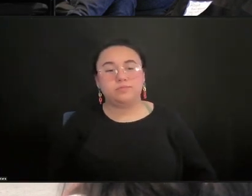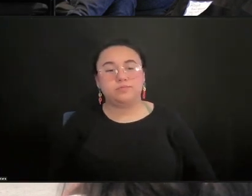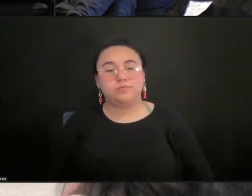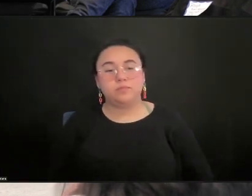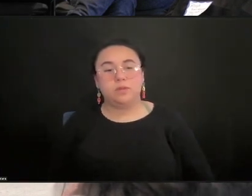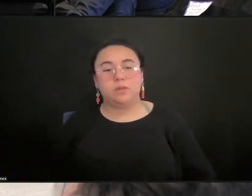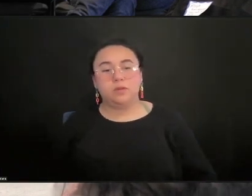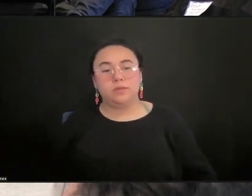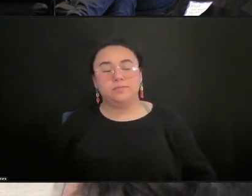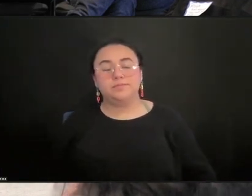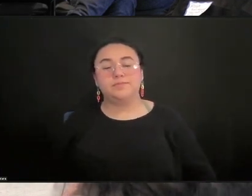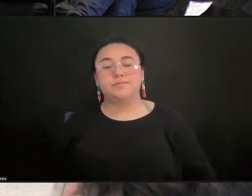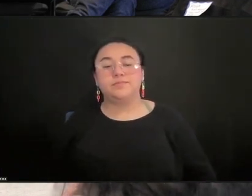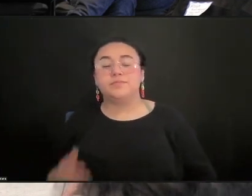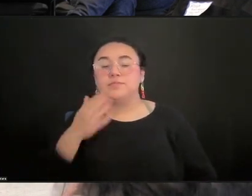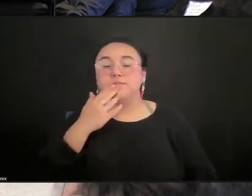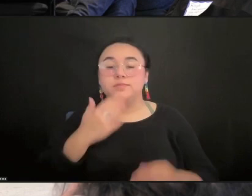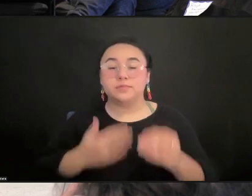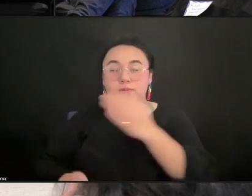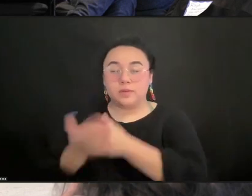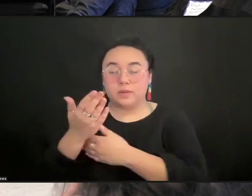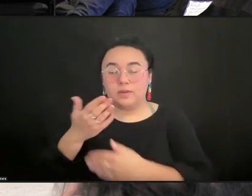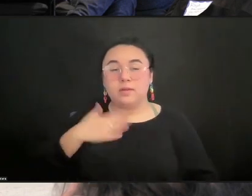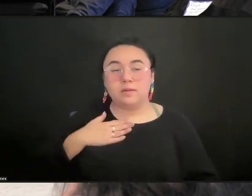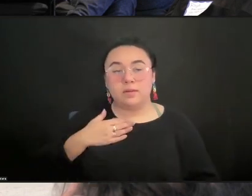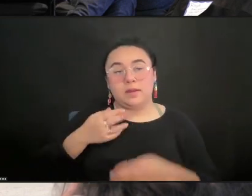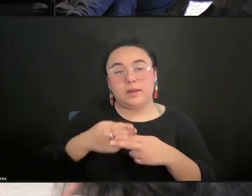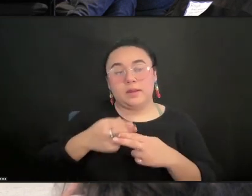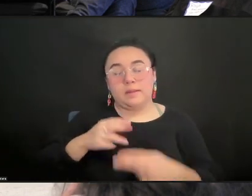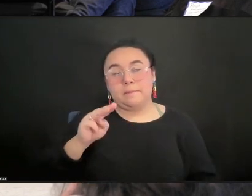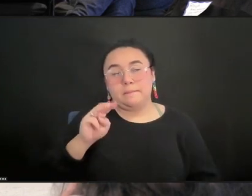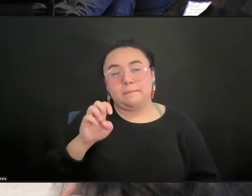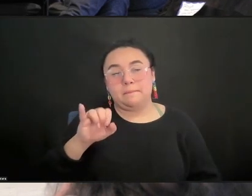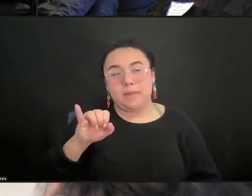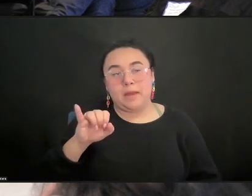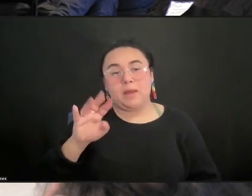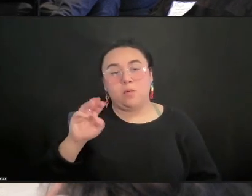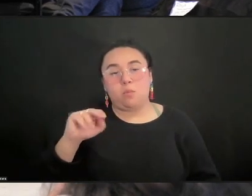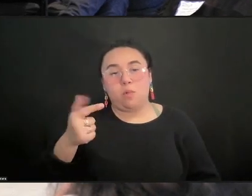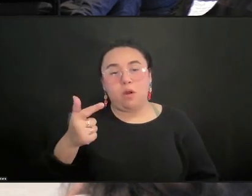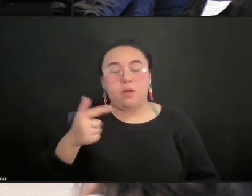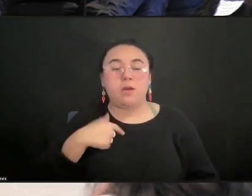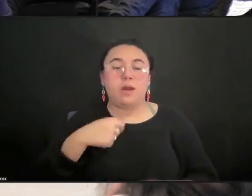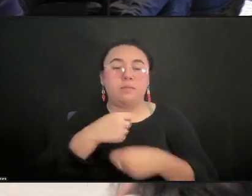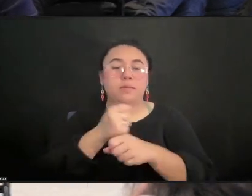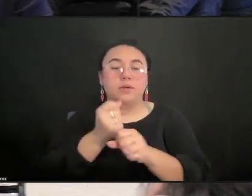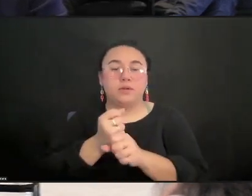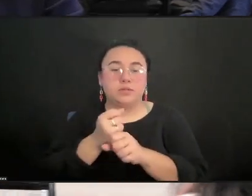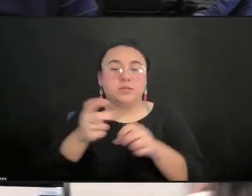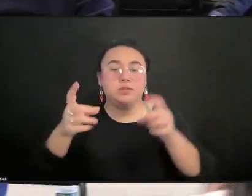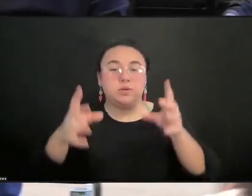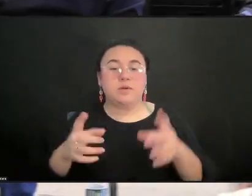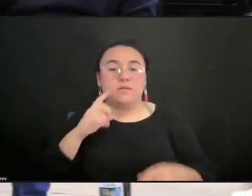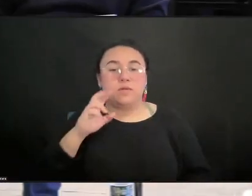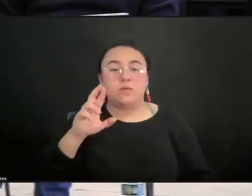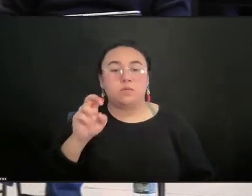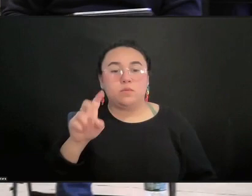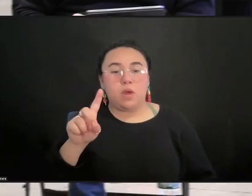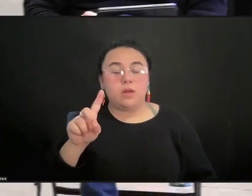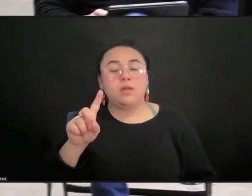Good morning. My name is Mayin Wang. I'm the producing director of the Ronald O. Perlman Performing Arts Center,